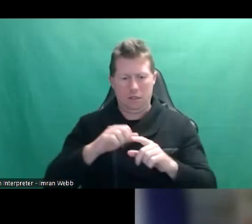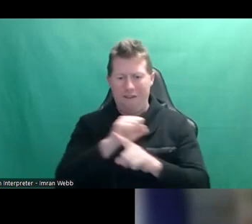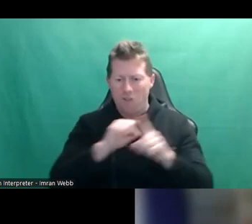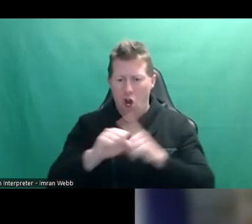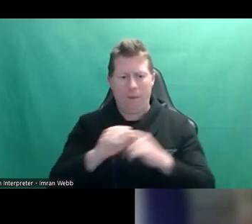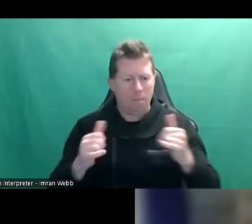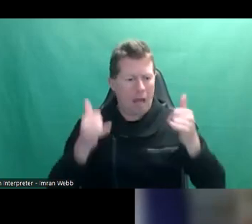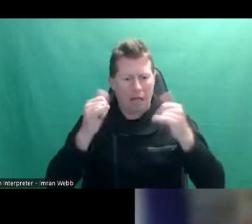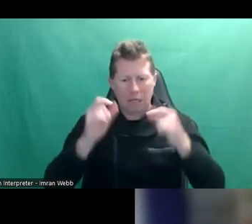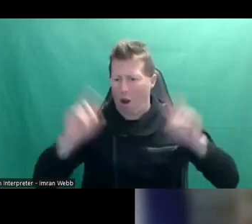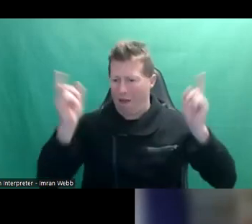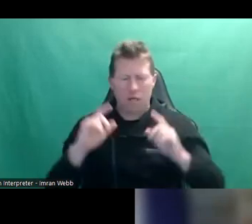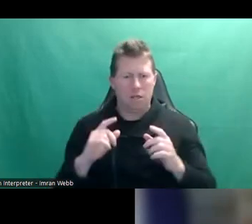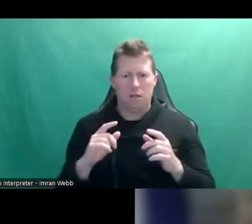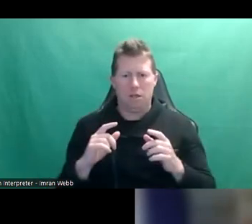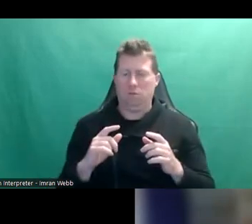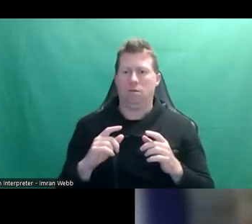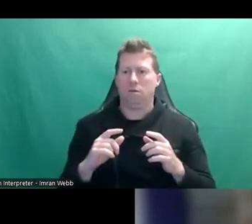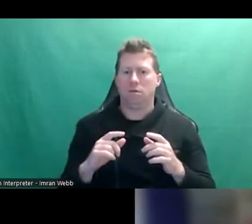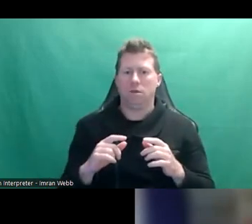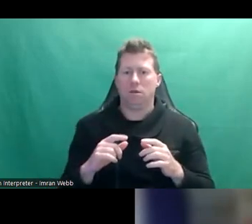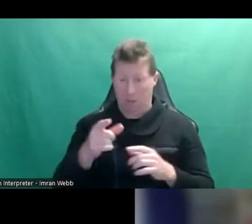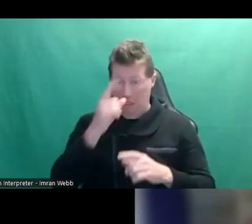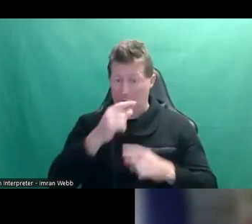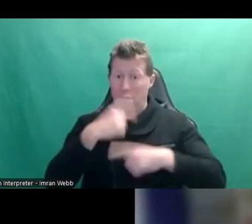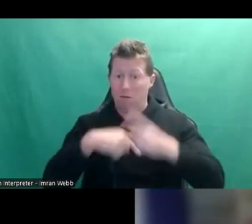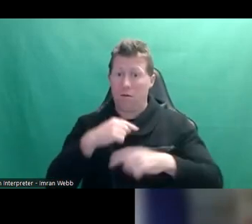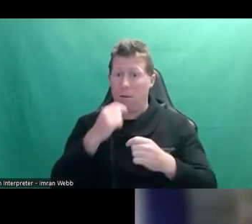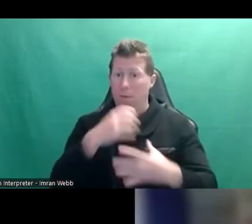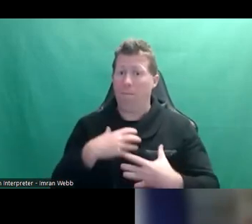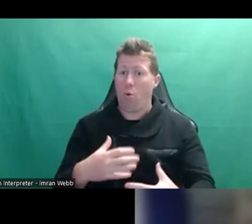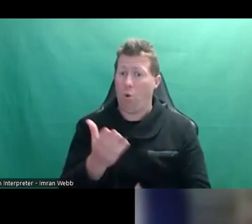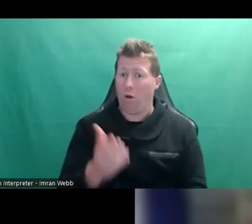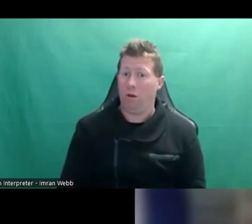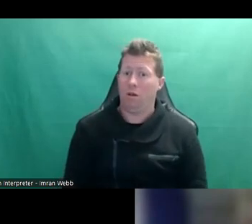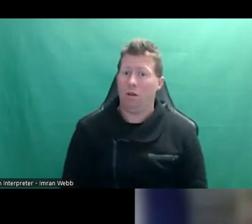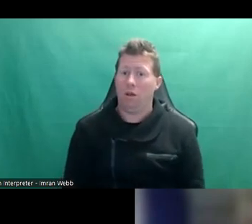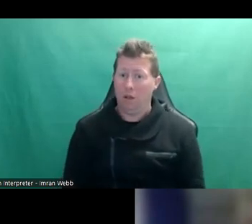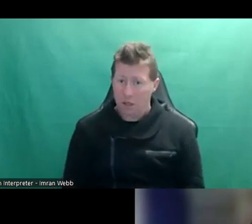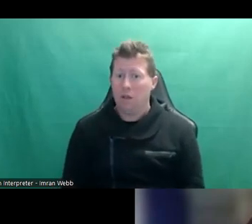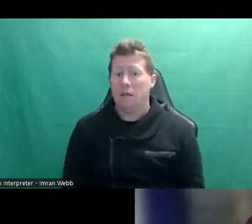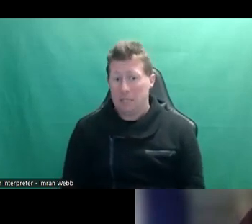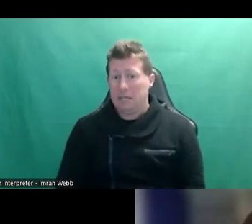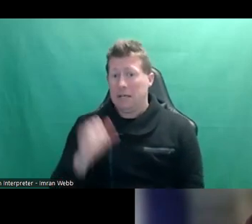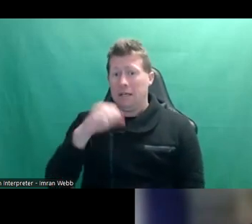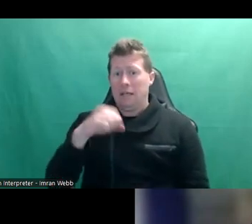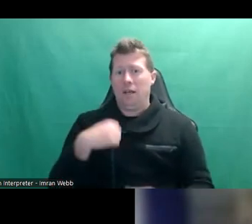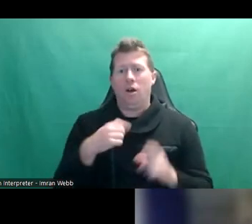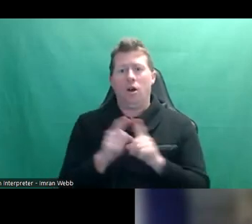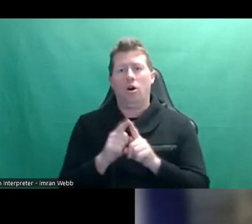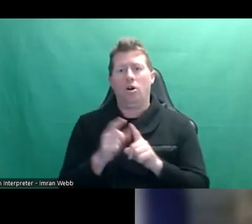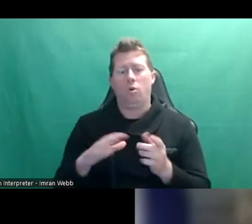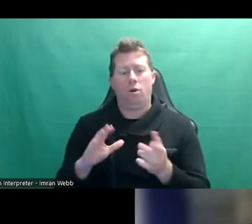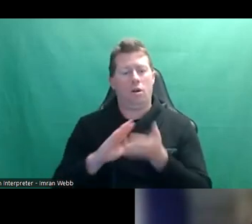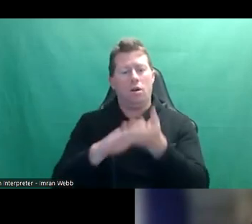consent's enthusiastic. Would you like to elaborate on that or tell us your thoughts on that, Yumi? Yeah, and I did also want to just jump in about